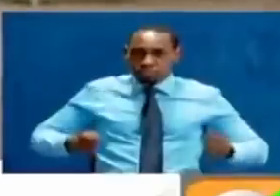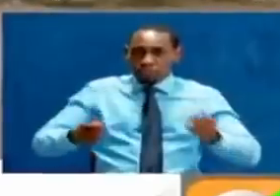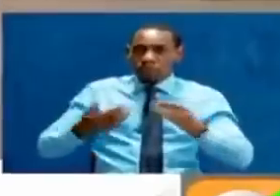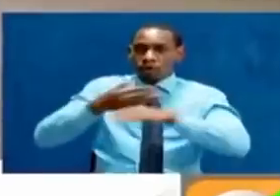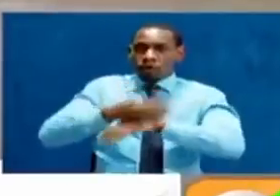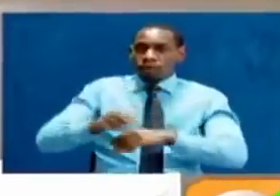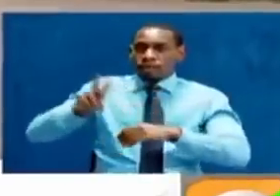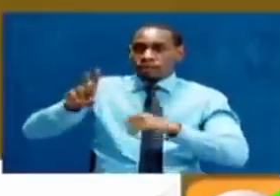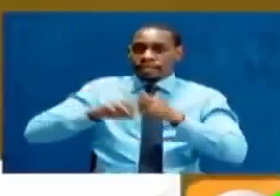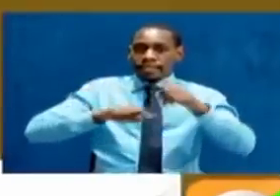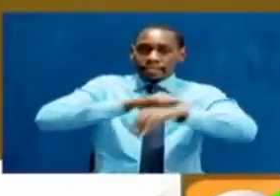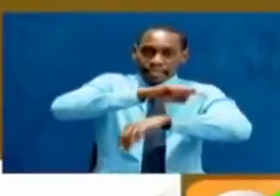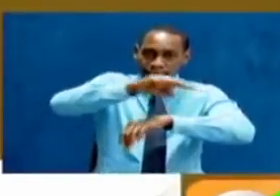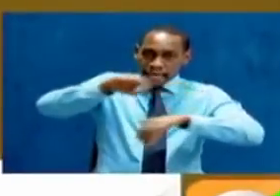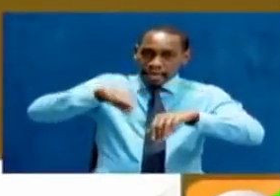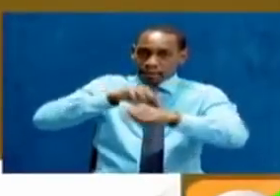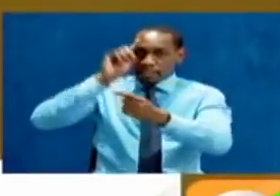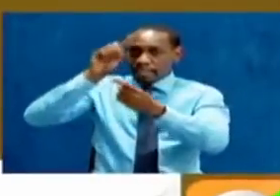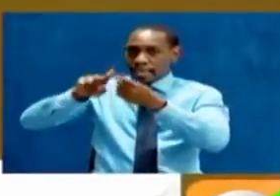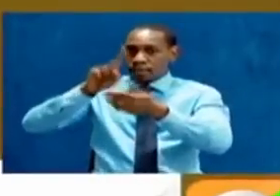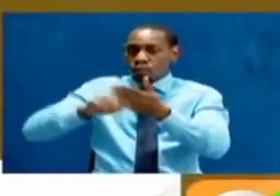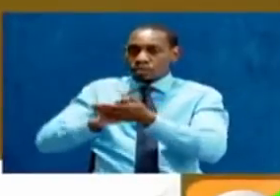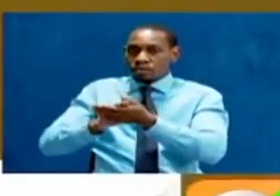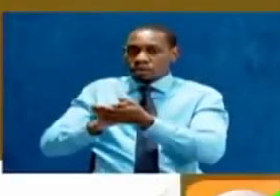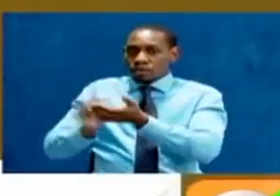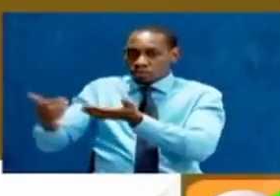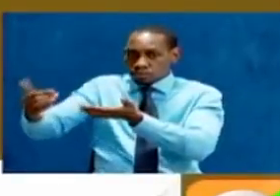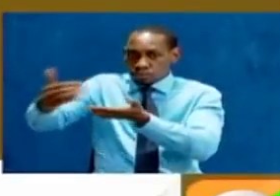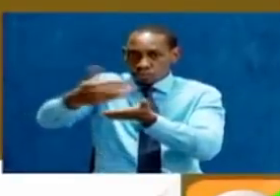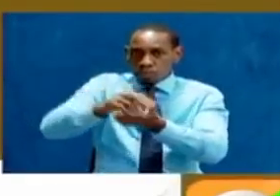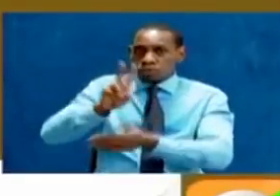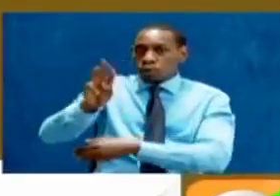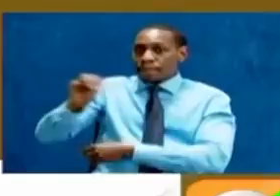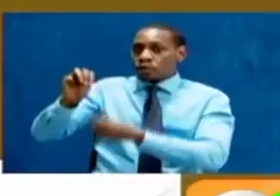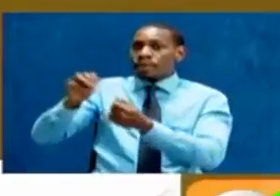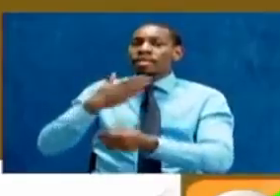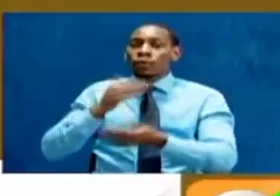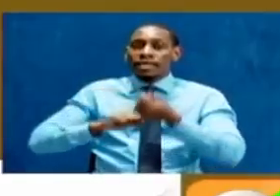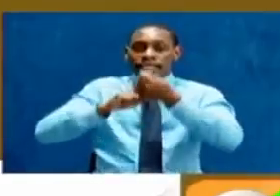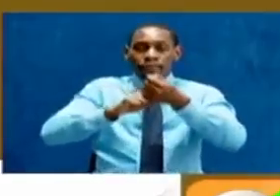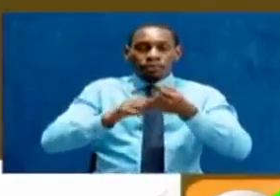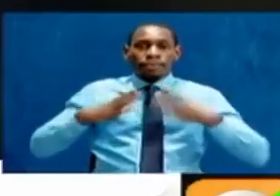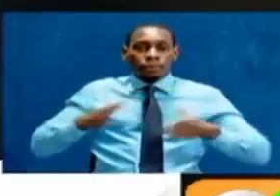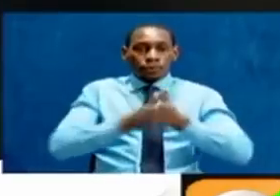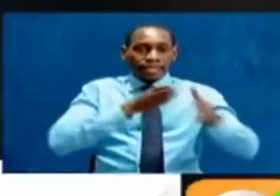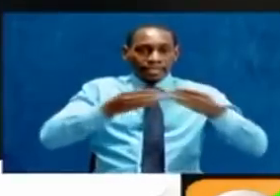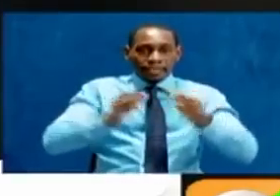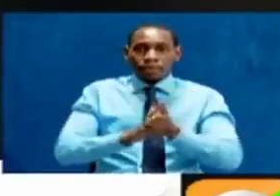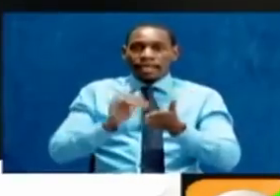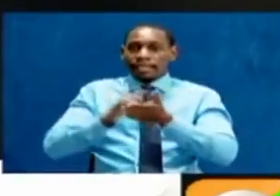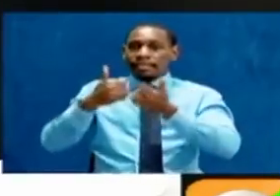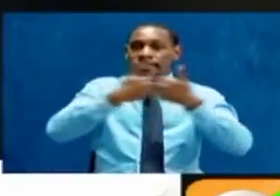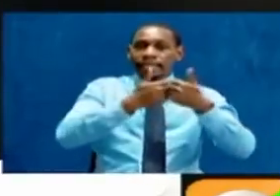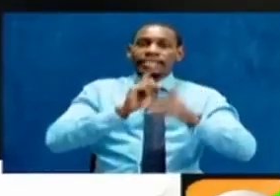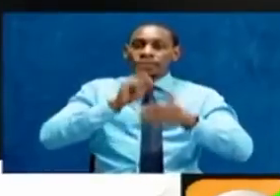more than 26 hours in a bid to raise 2 million shillings to support paraplegics, a challenge,